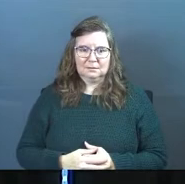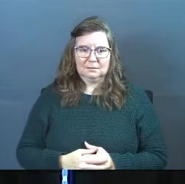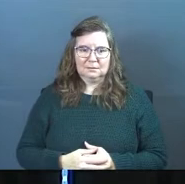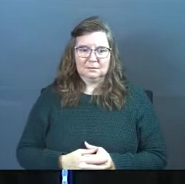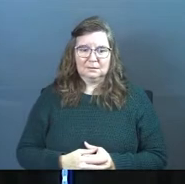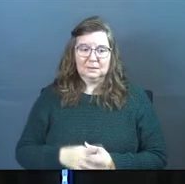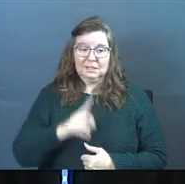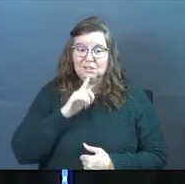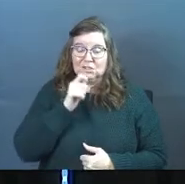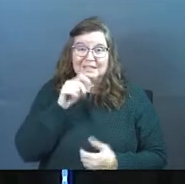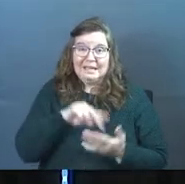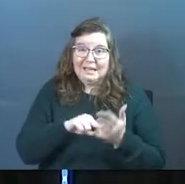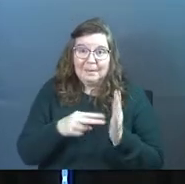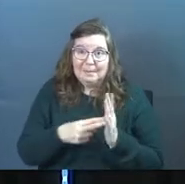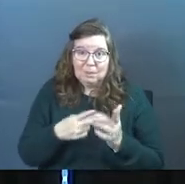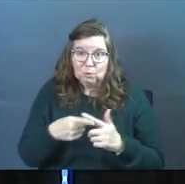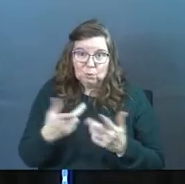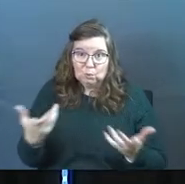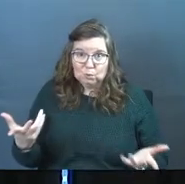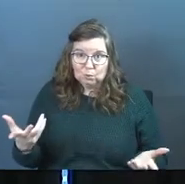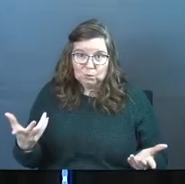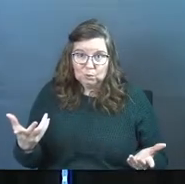He surely didn't mean to.